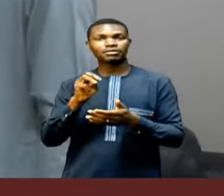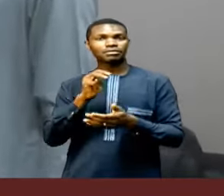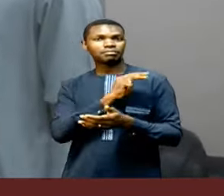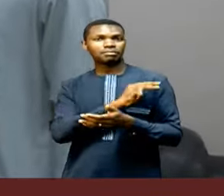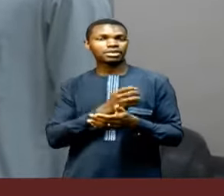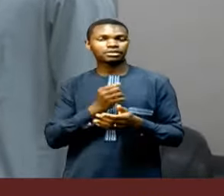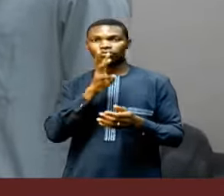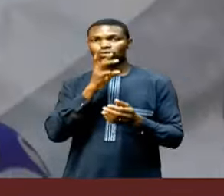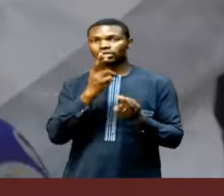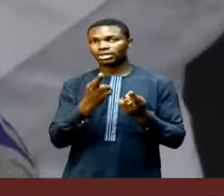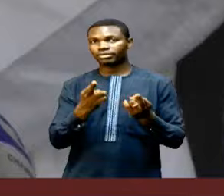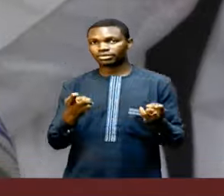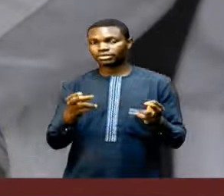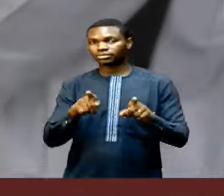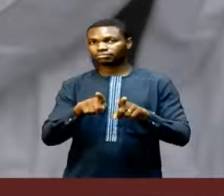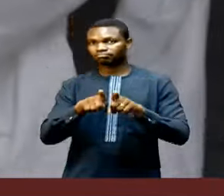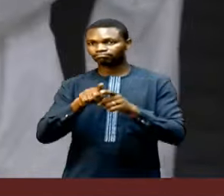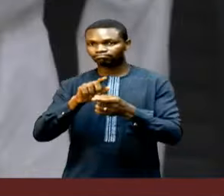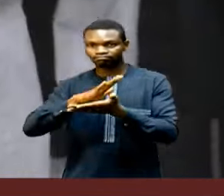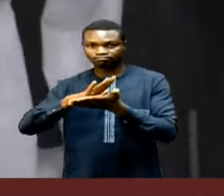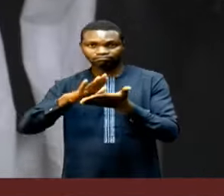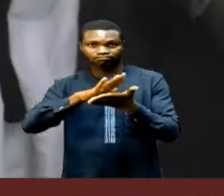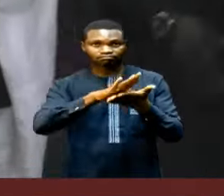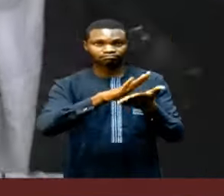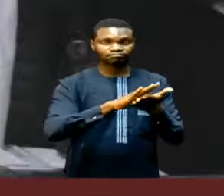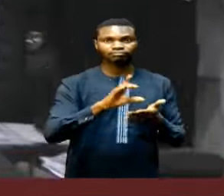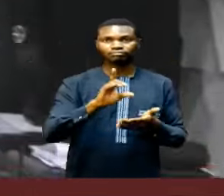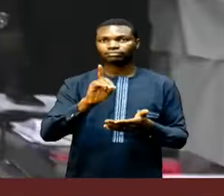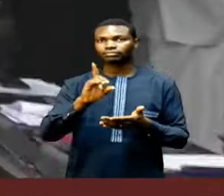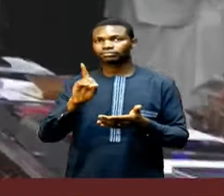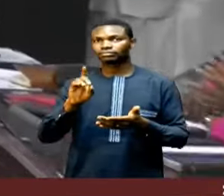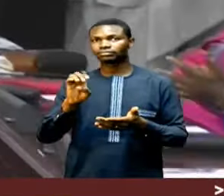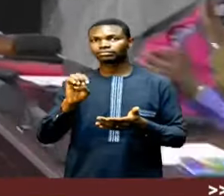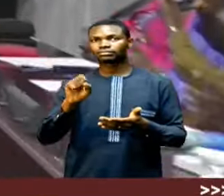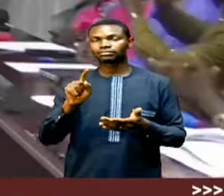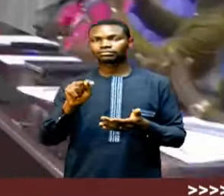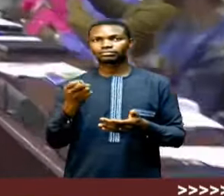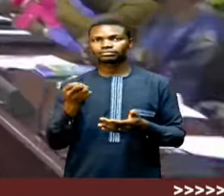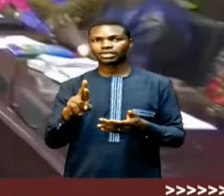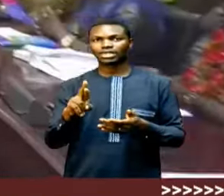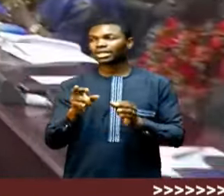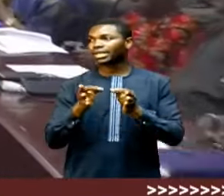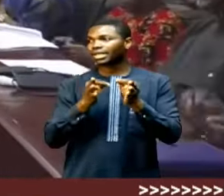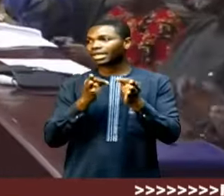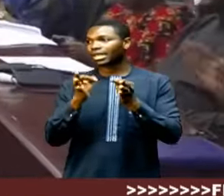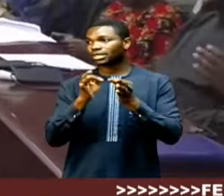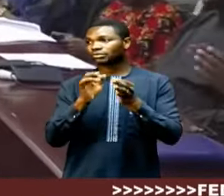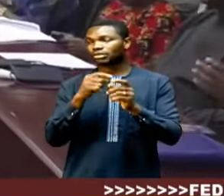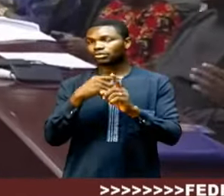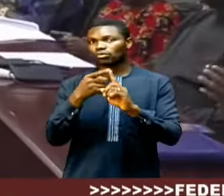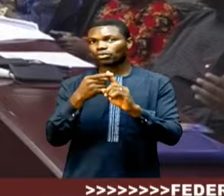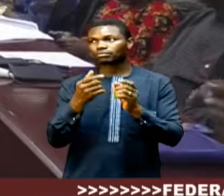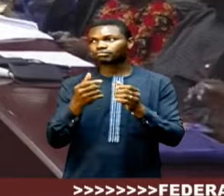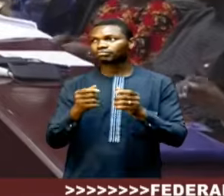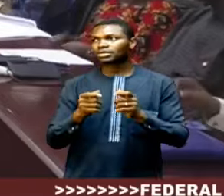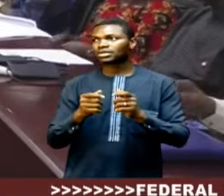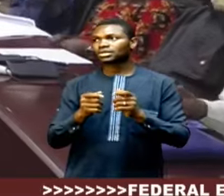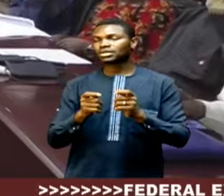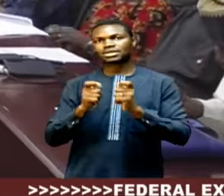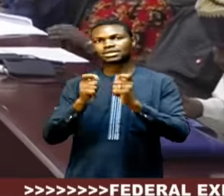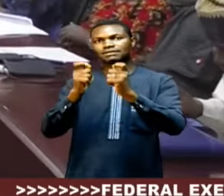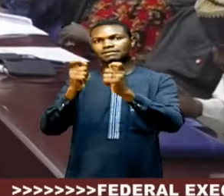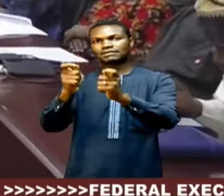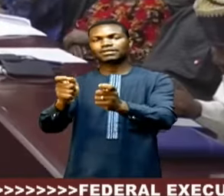Resources and Sanitation Didi Esther Walson-Jack disclosed this while handing over affairs of the ministry